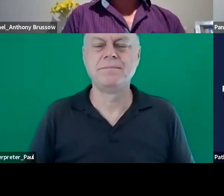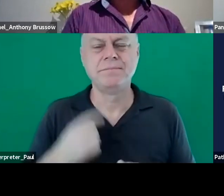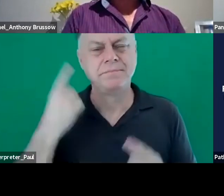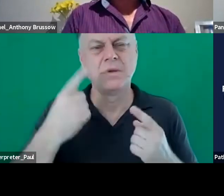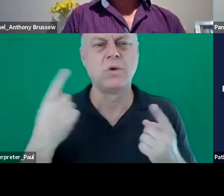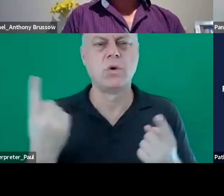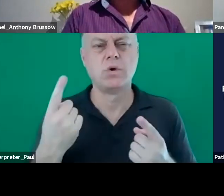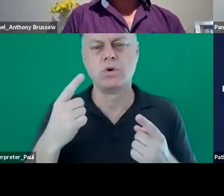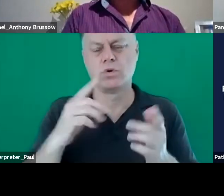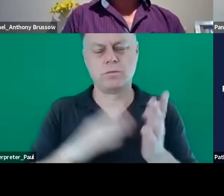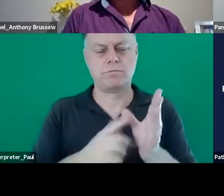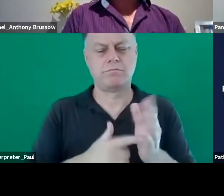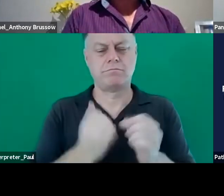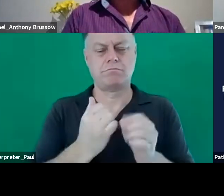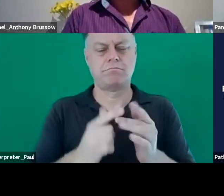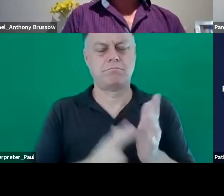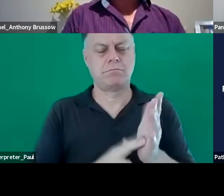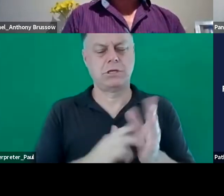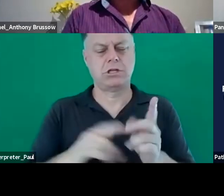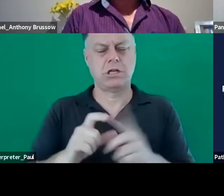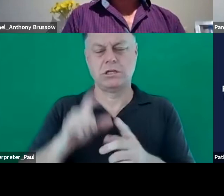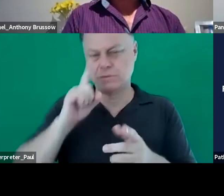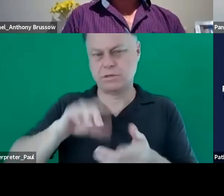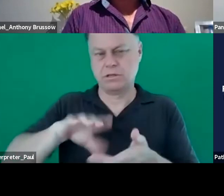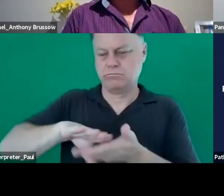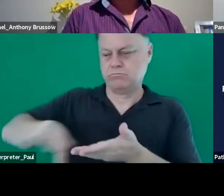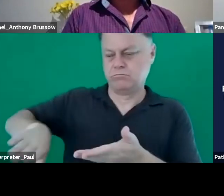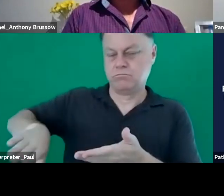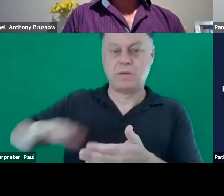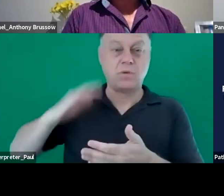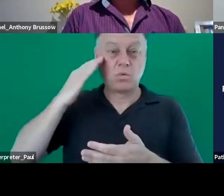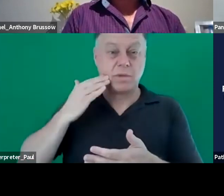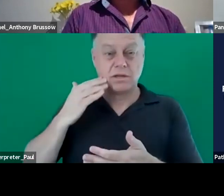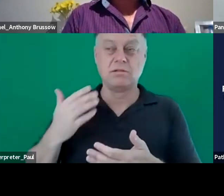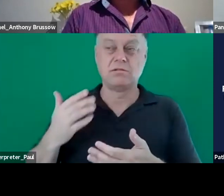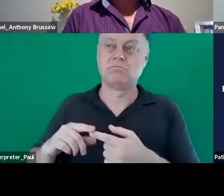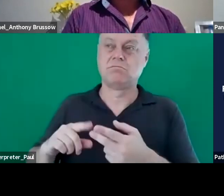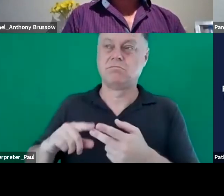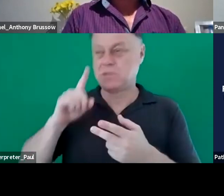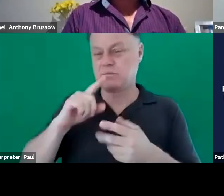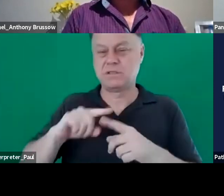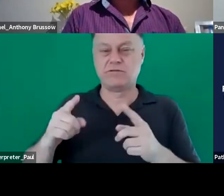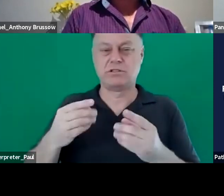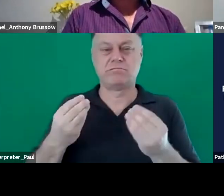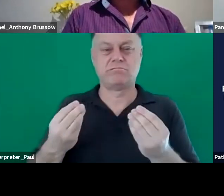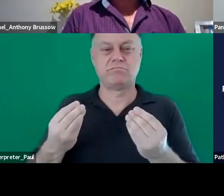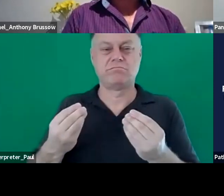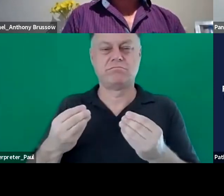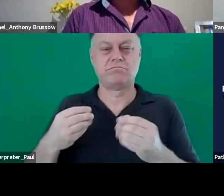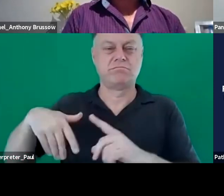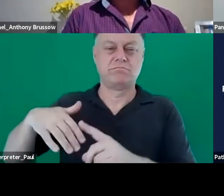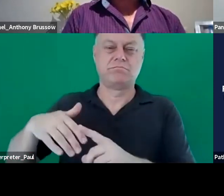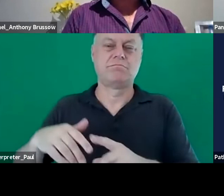marginalized individuals particularly with and most vulnerable with women or people from different ethnic backgrounds or maybe even ld